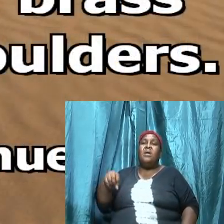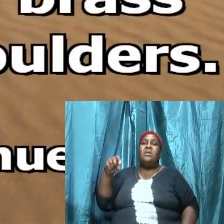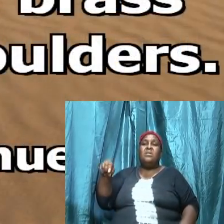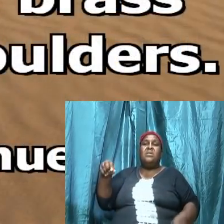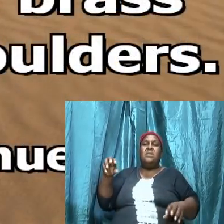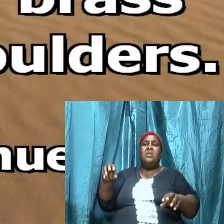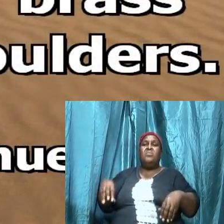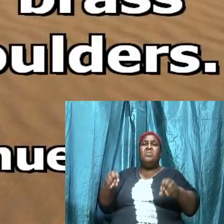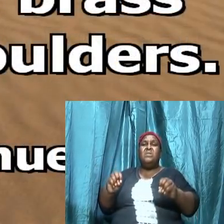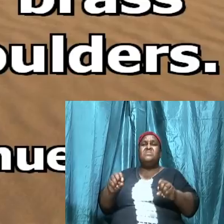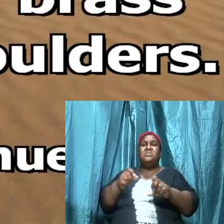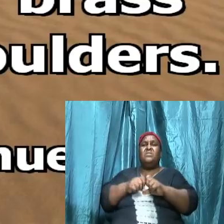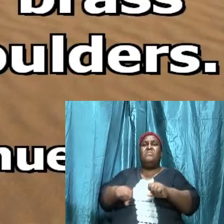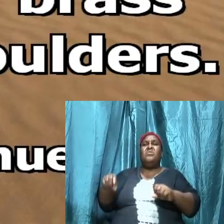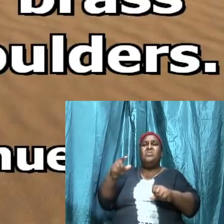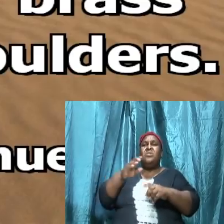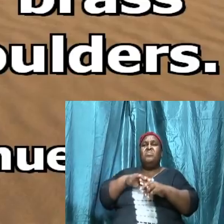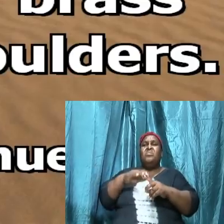had